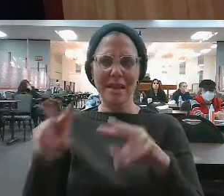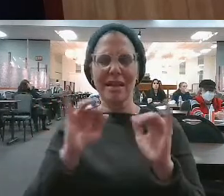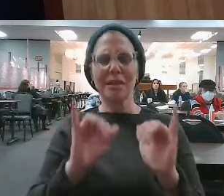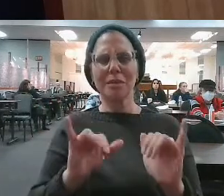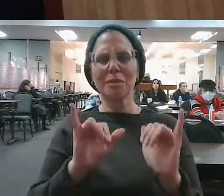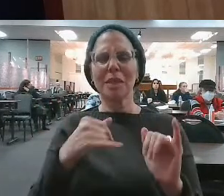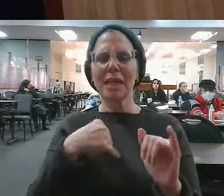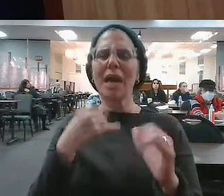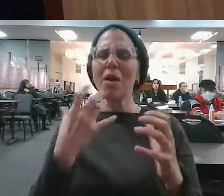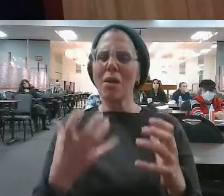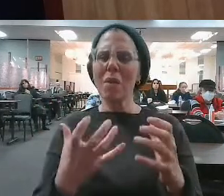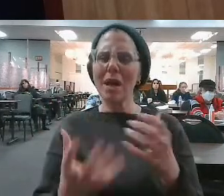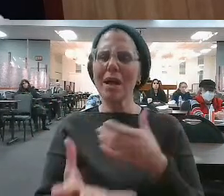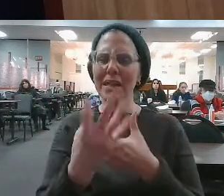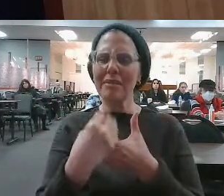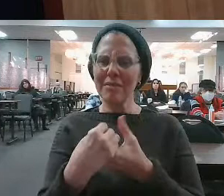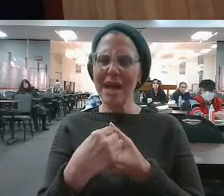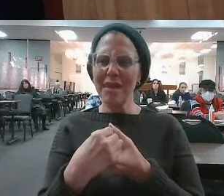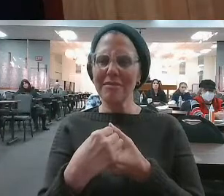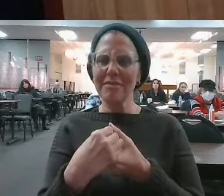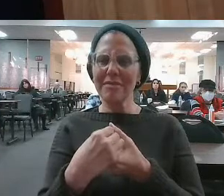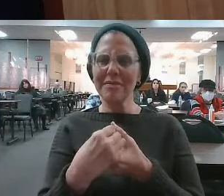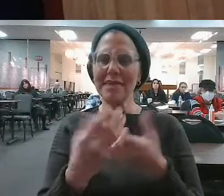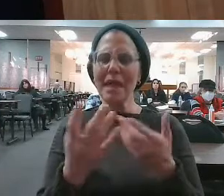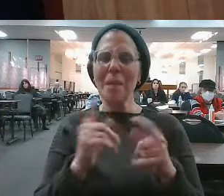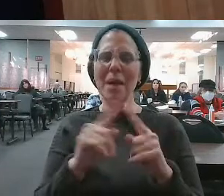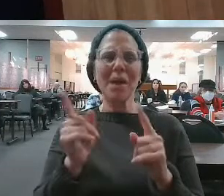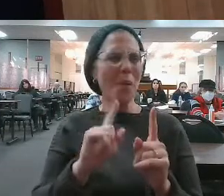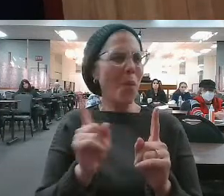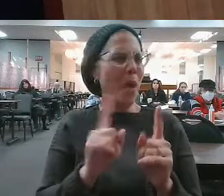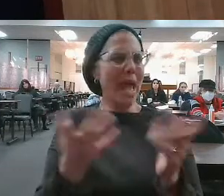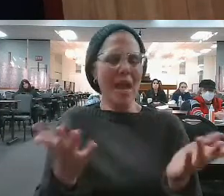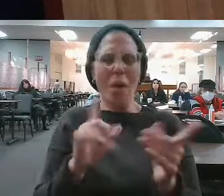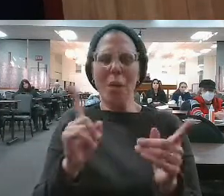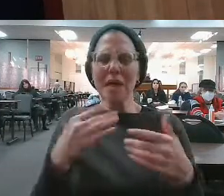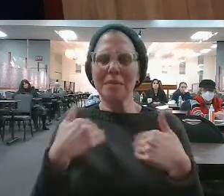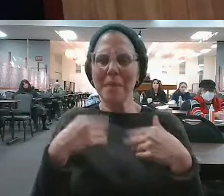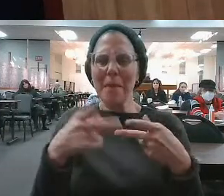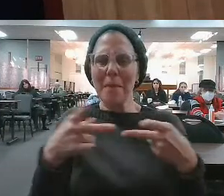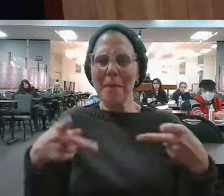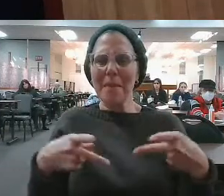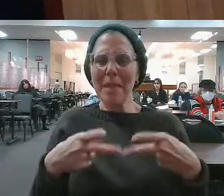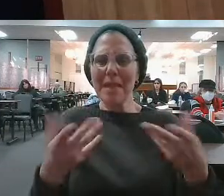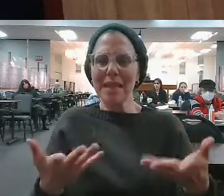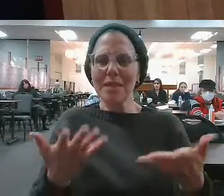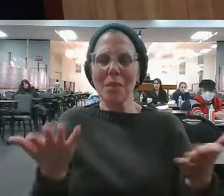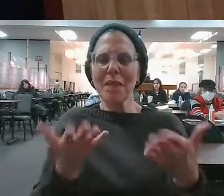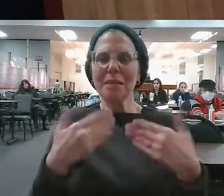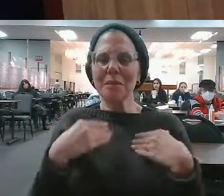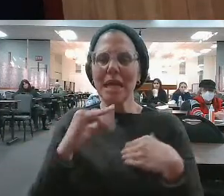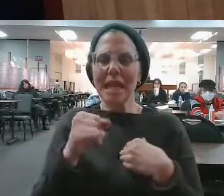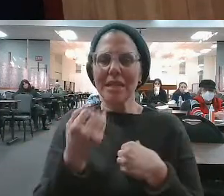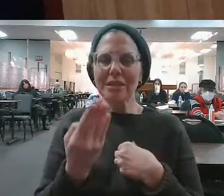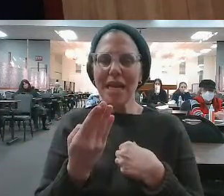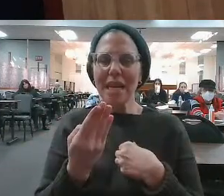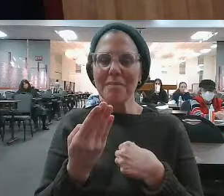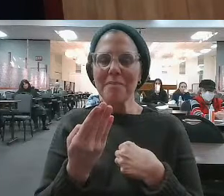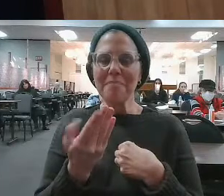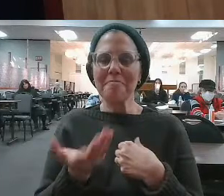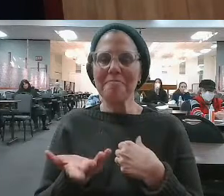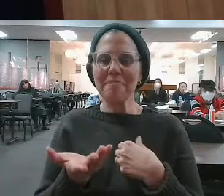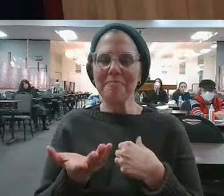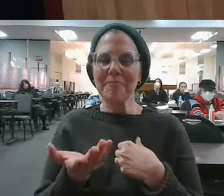chilek, you want to have a peace, but you're not sure what your place is in everything. So the Al-Sheikh says, Moshe Rabbeinu sees all of this